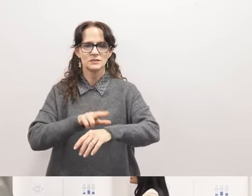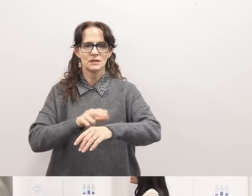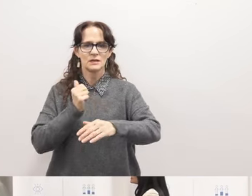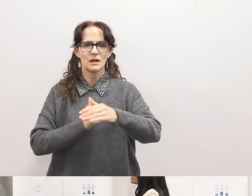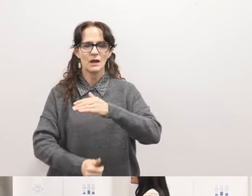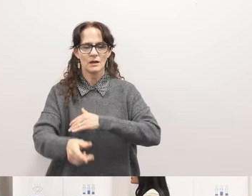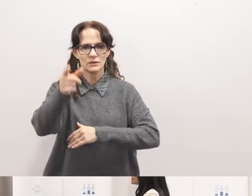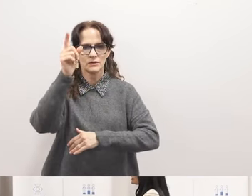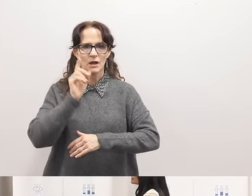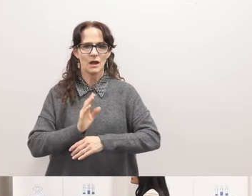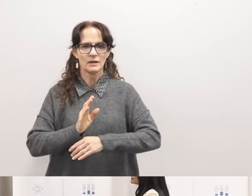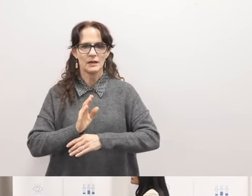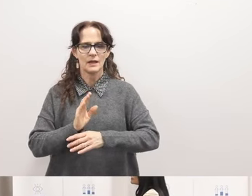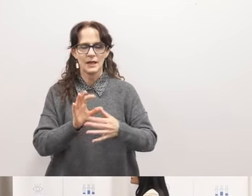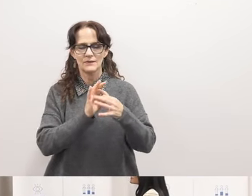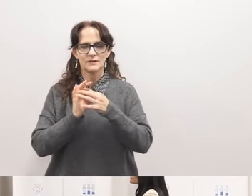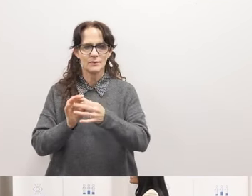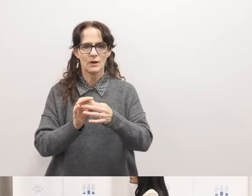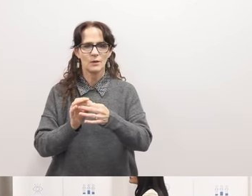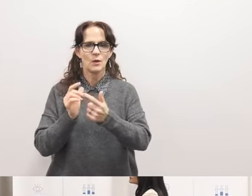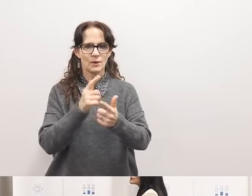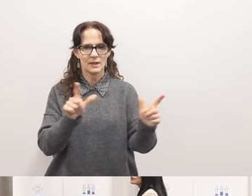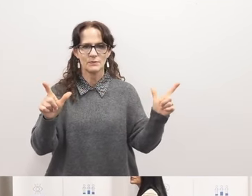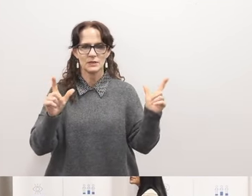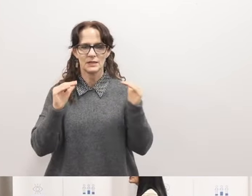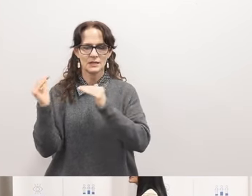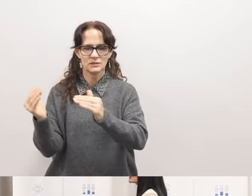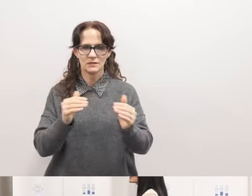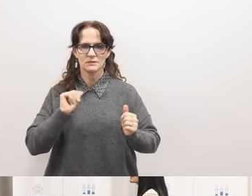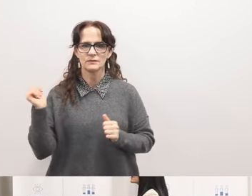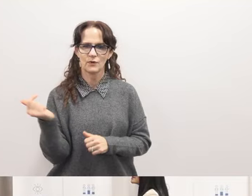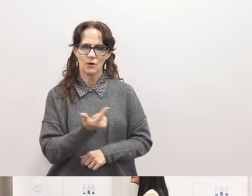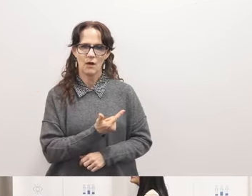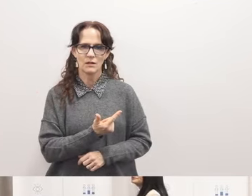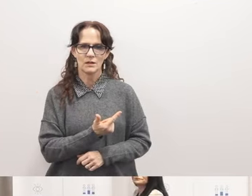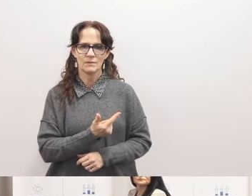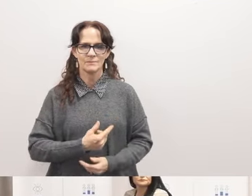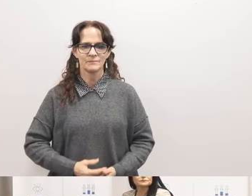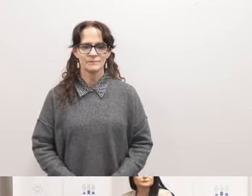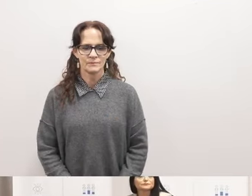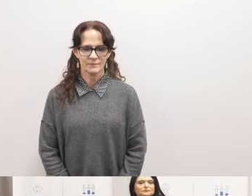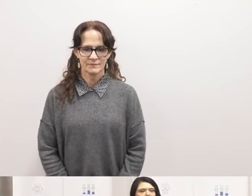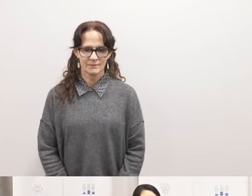nation under god indivisible with liberty and justice for all